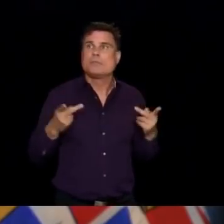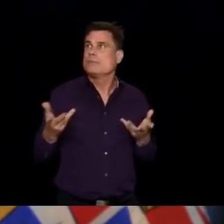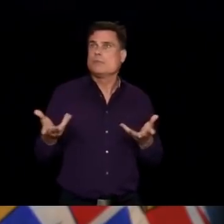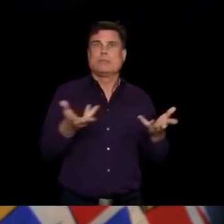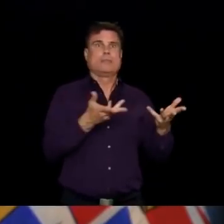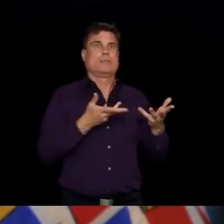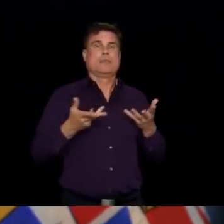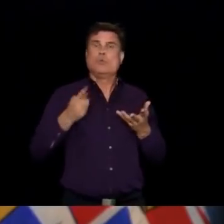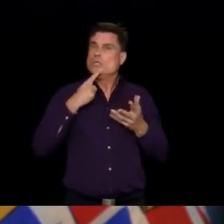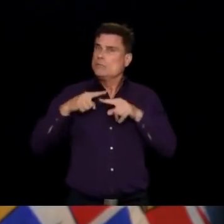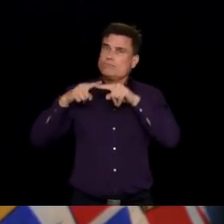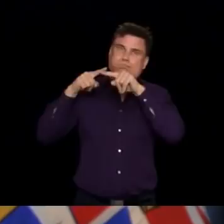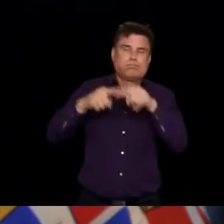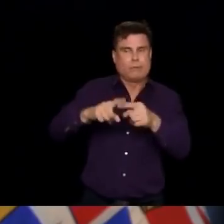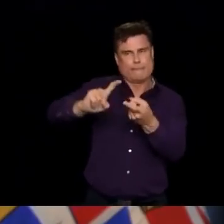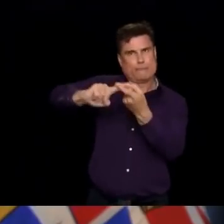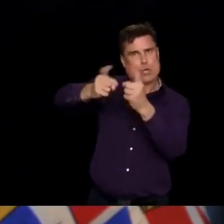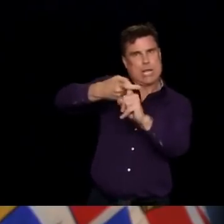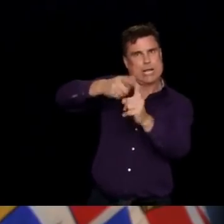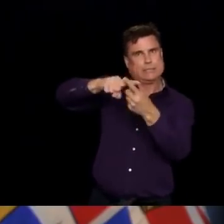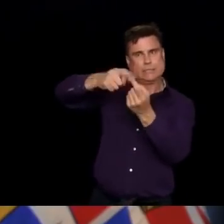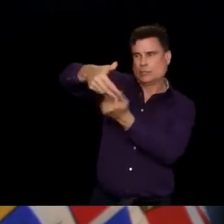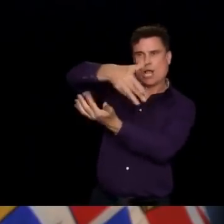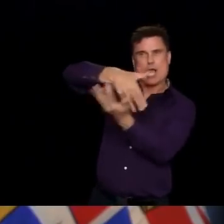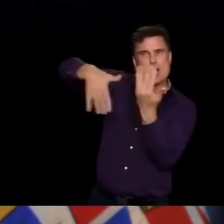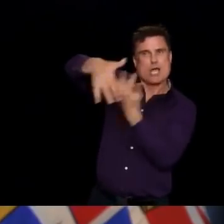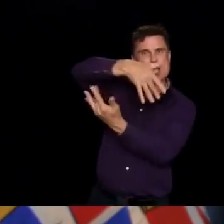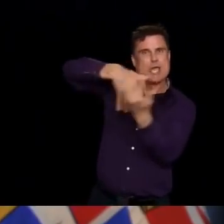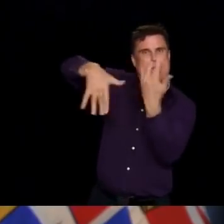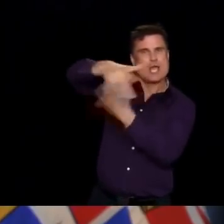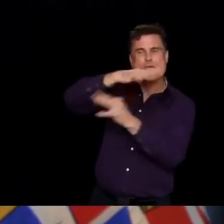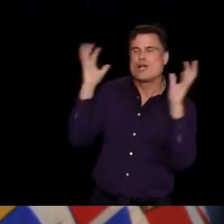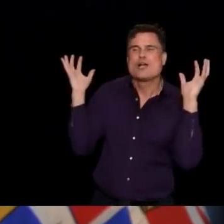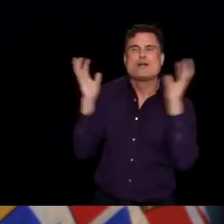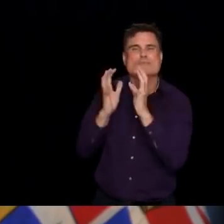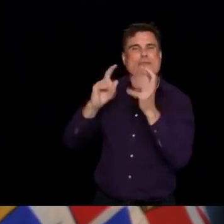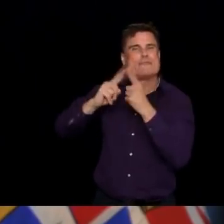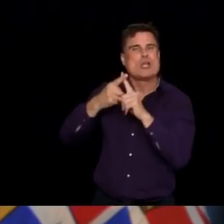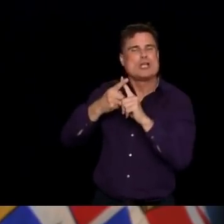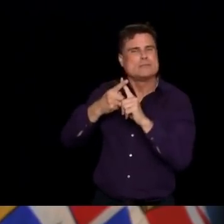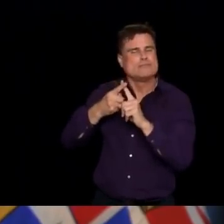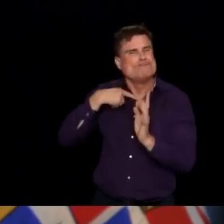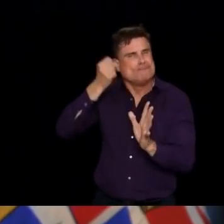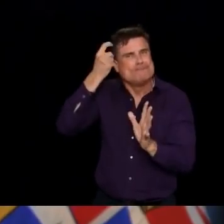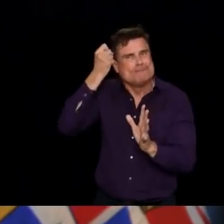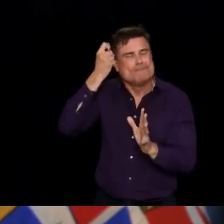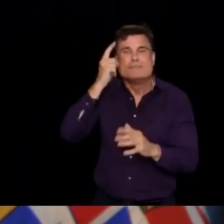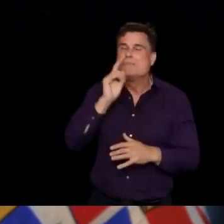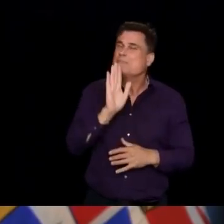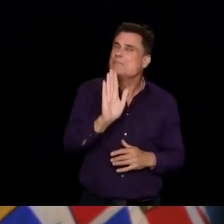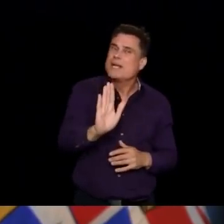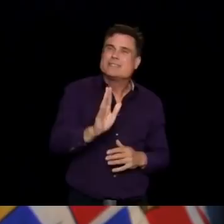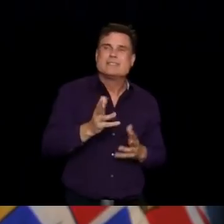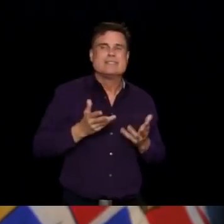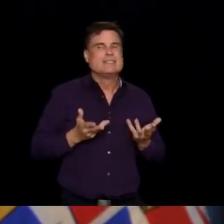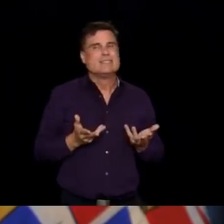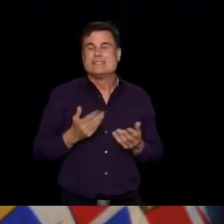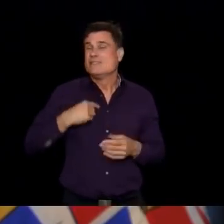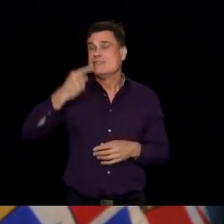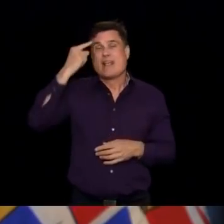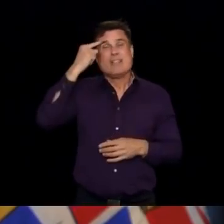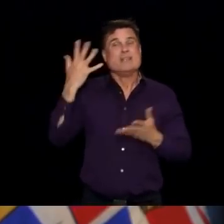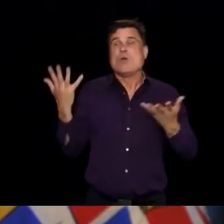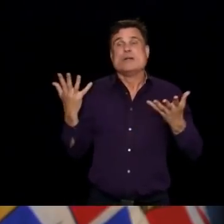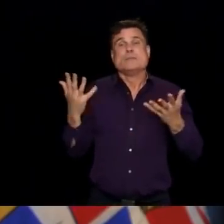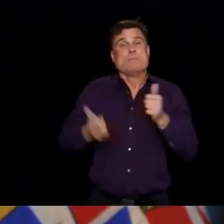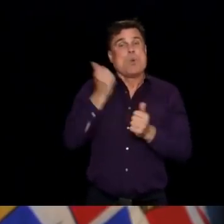curtail sometimes. But I think the vast majority of young people in BC and across Canada are taking this very